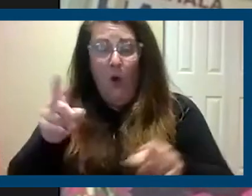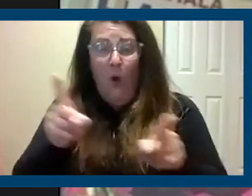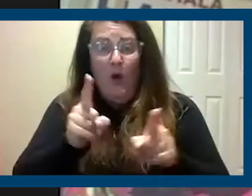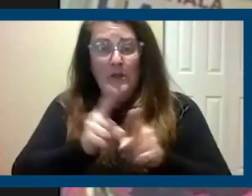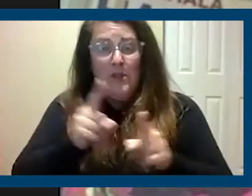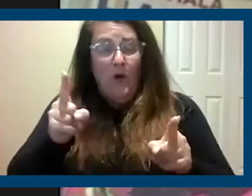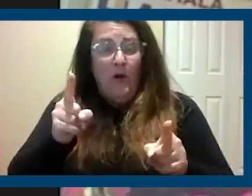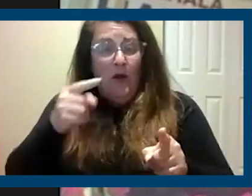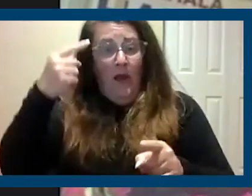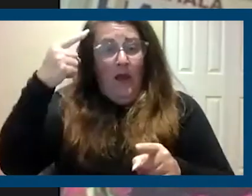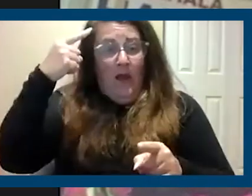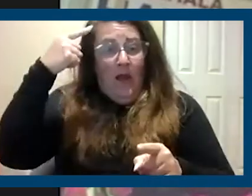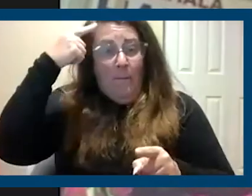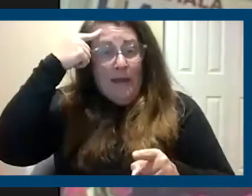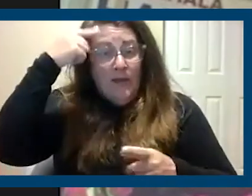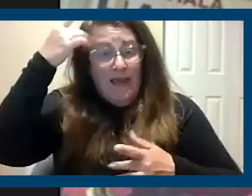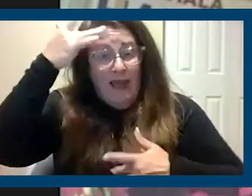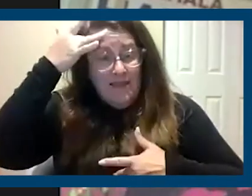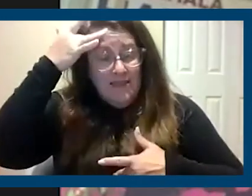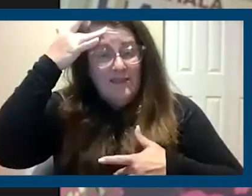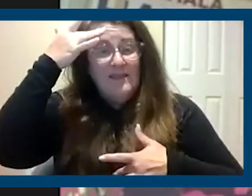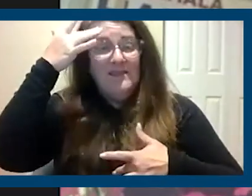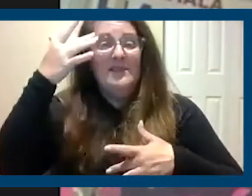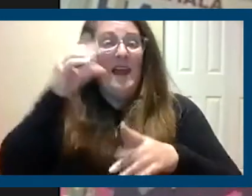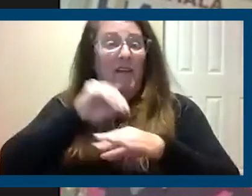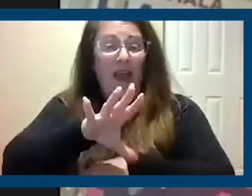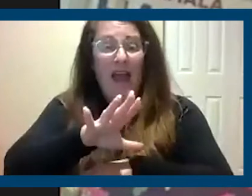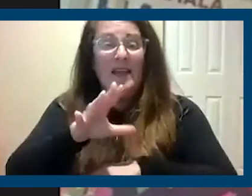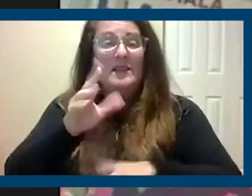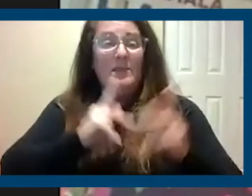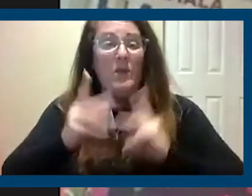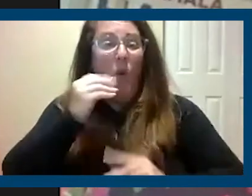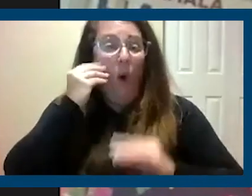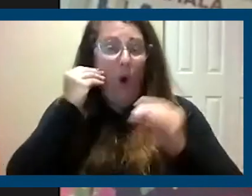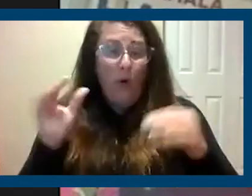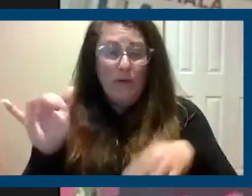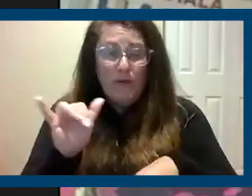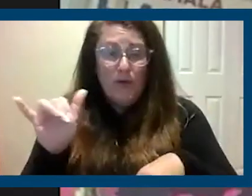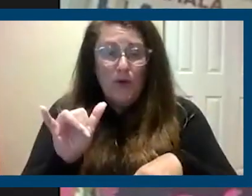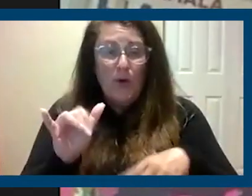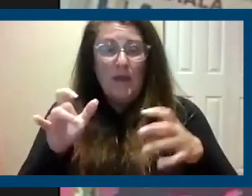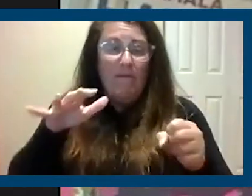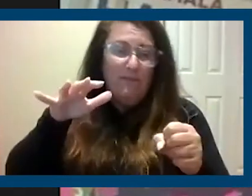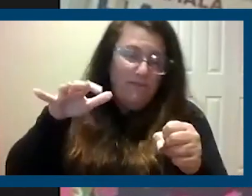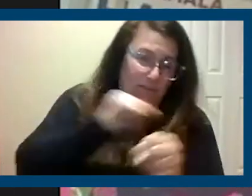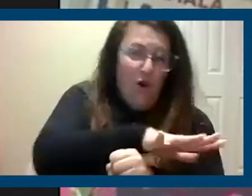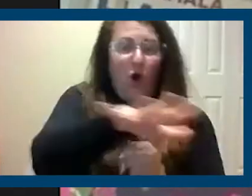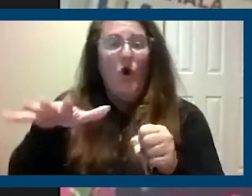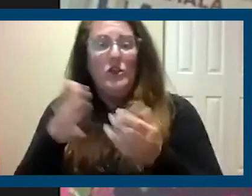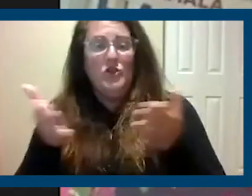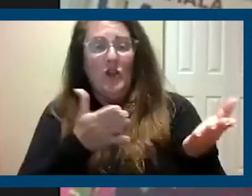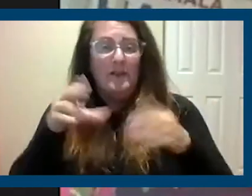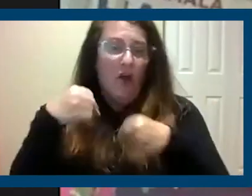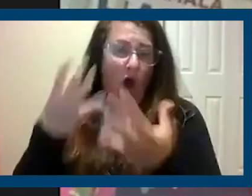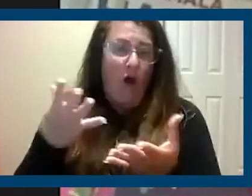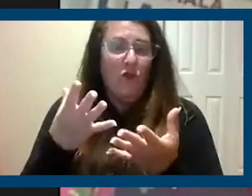uh, surrounds these folks that are out there. So it has to be a surround type service, um, that we offer